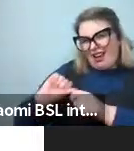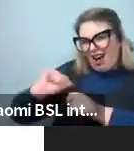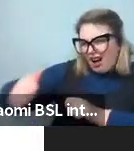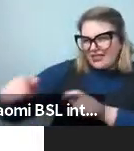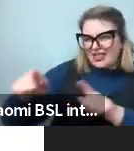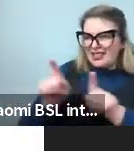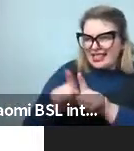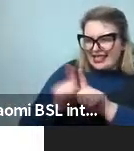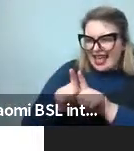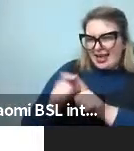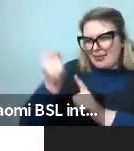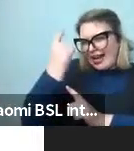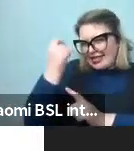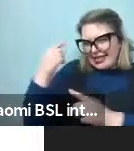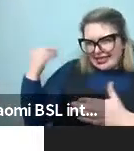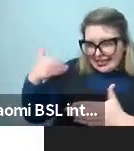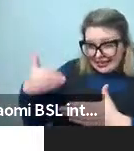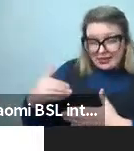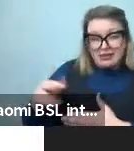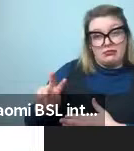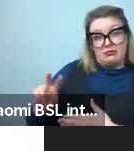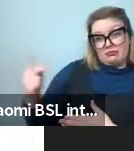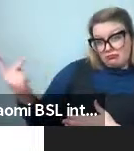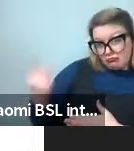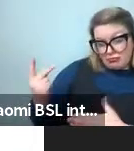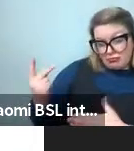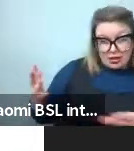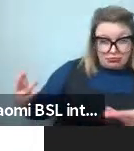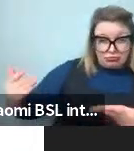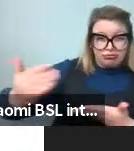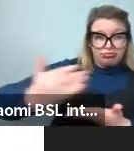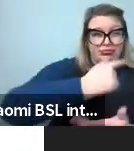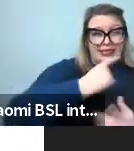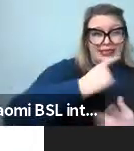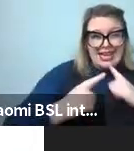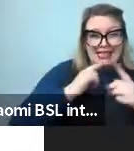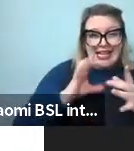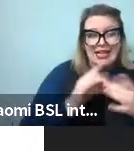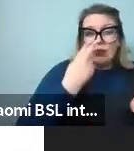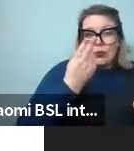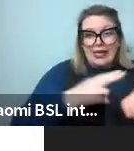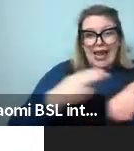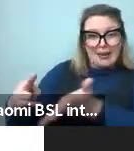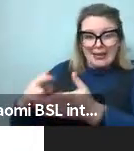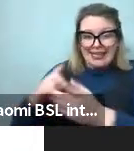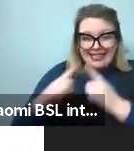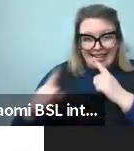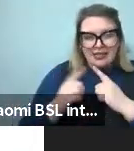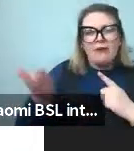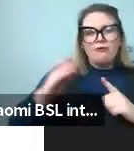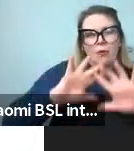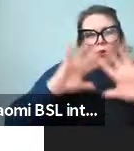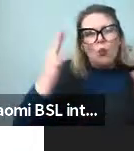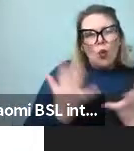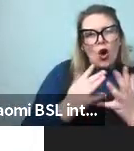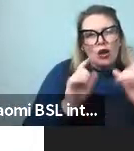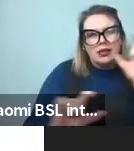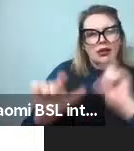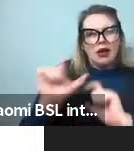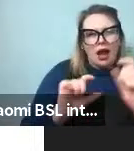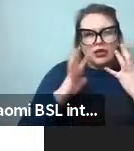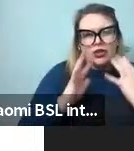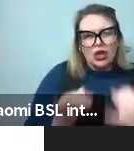Kaye collected a large amount of color naming data in what they called the World Color Survey. Originally, that was from 20 languages.